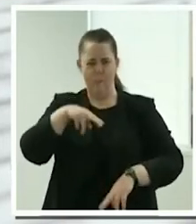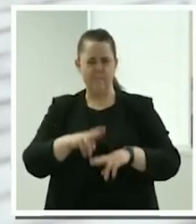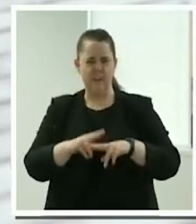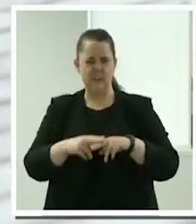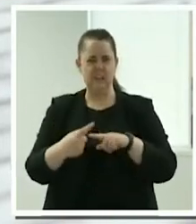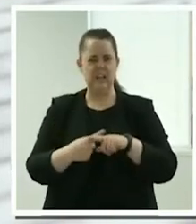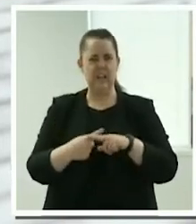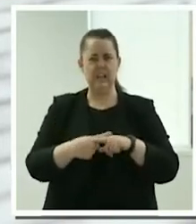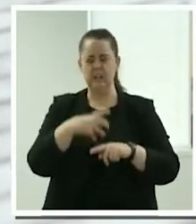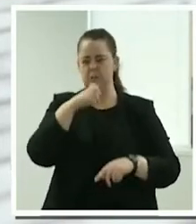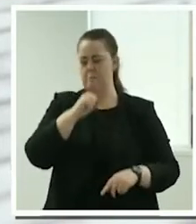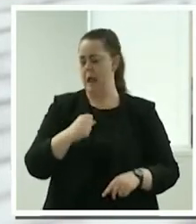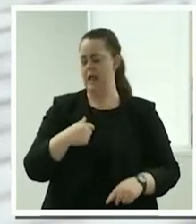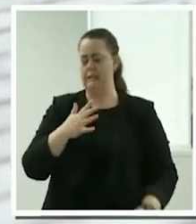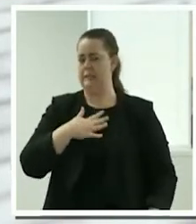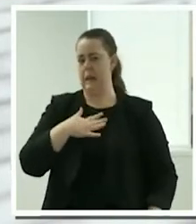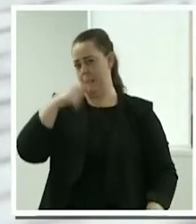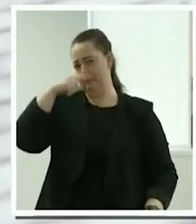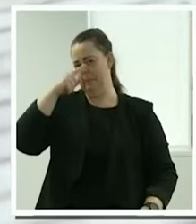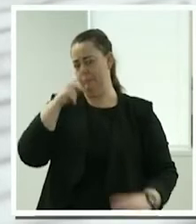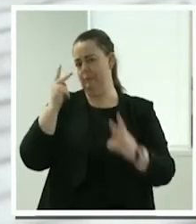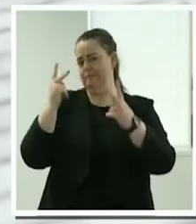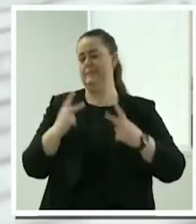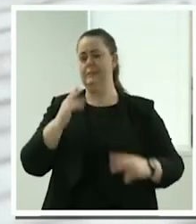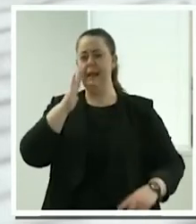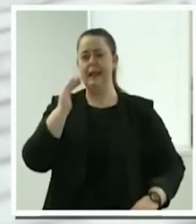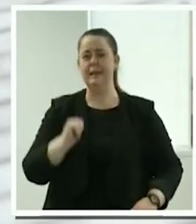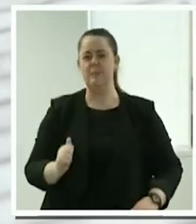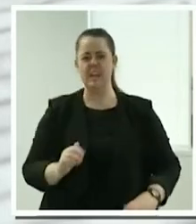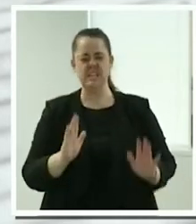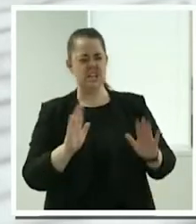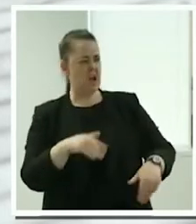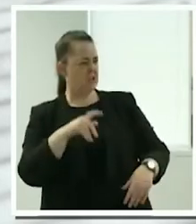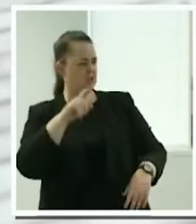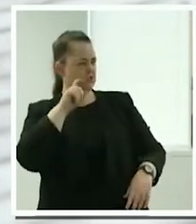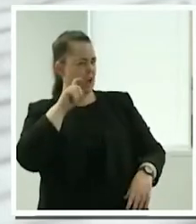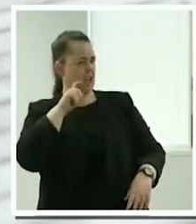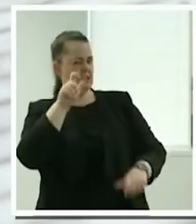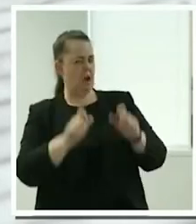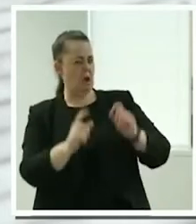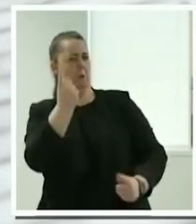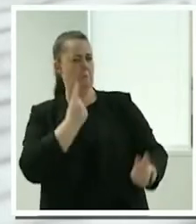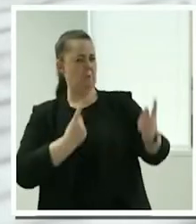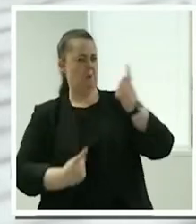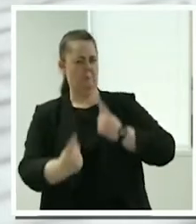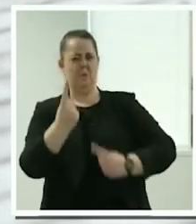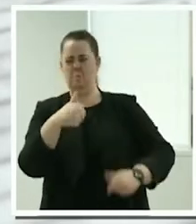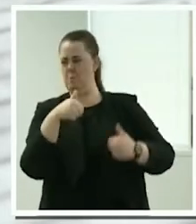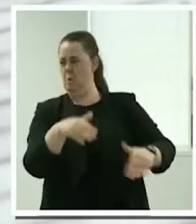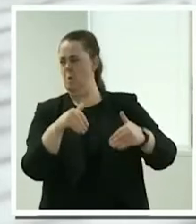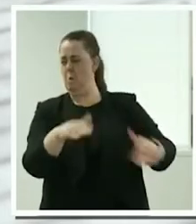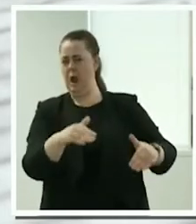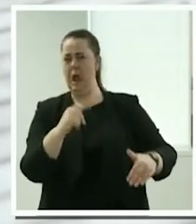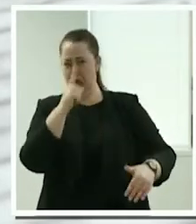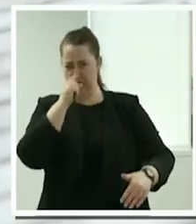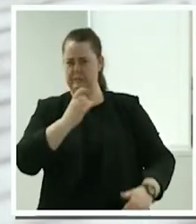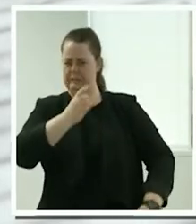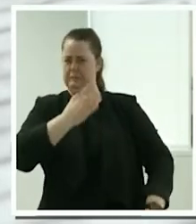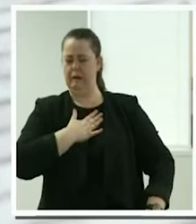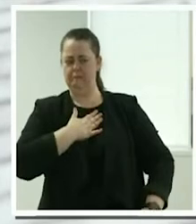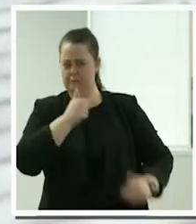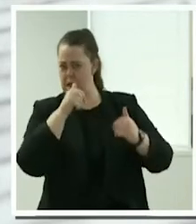never liked people anyway, so he would always say to us, we have all these strangers in our life, please leave us alone, we can cope on our own. And it was really that